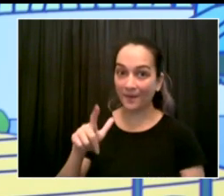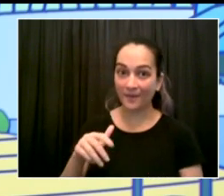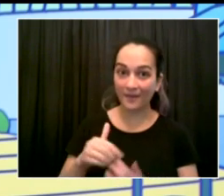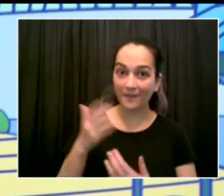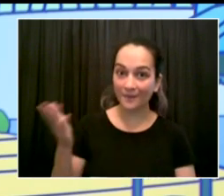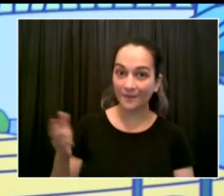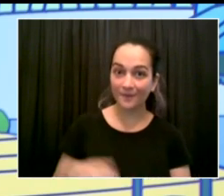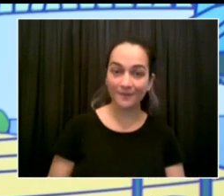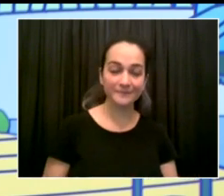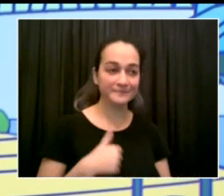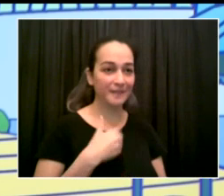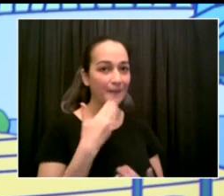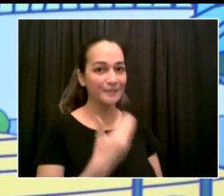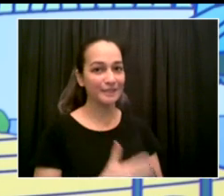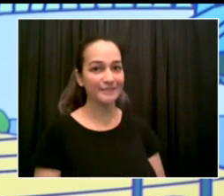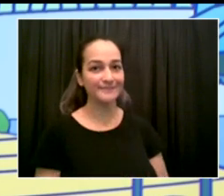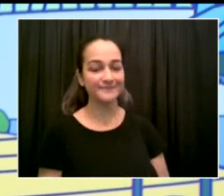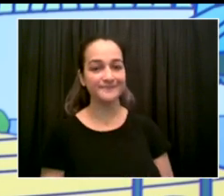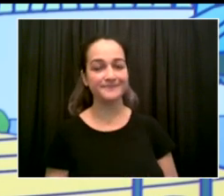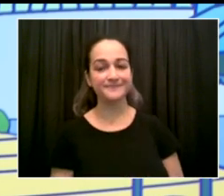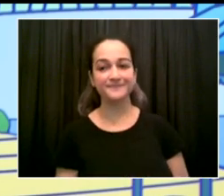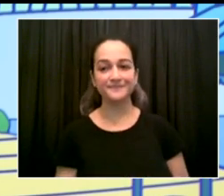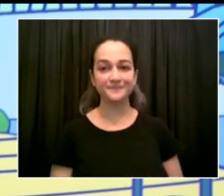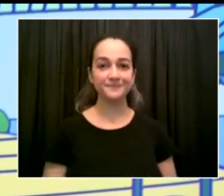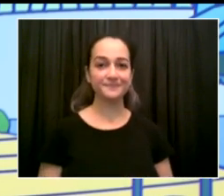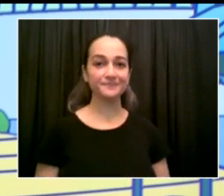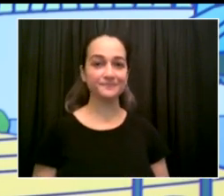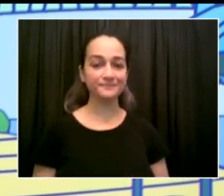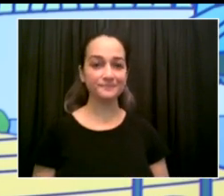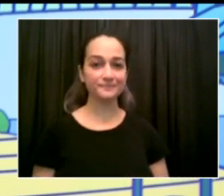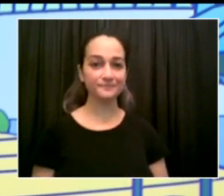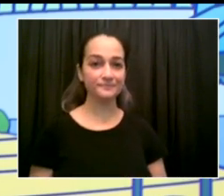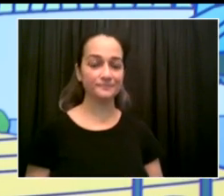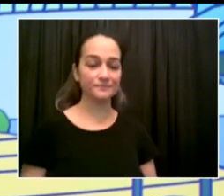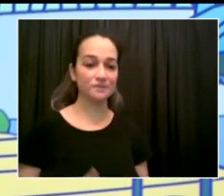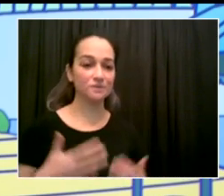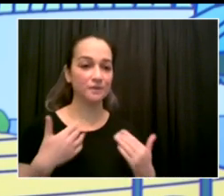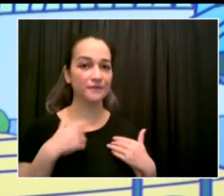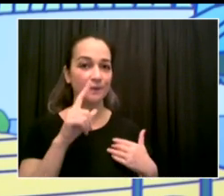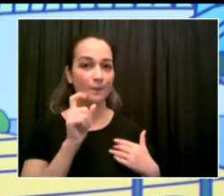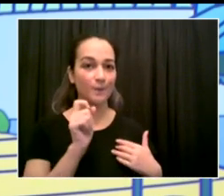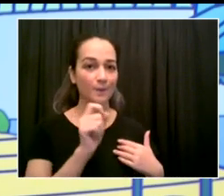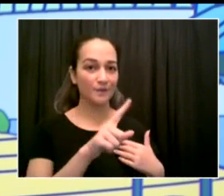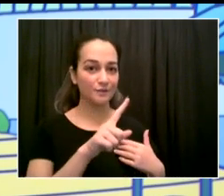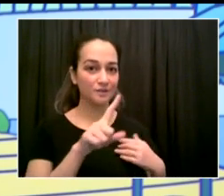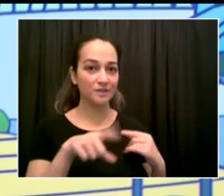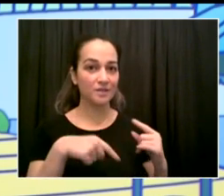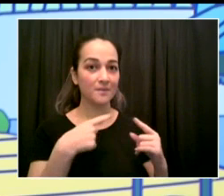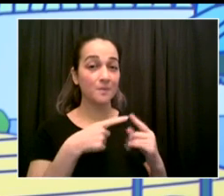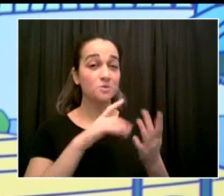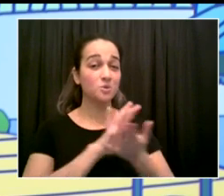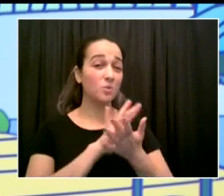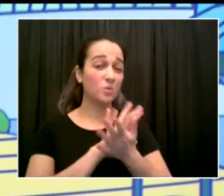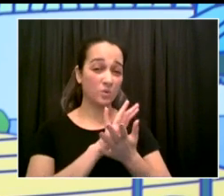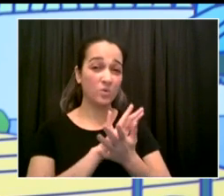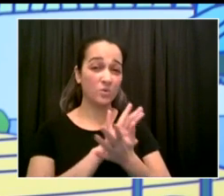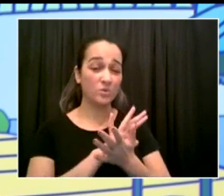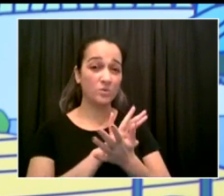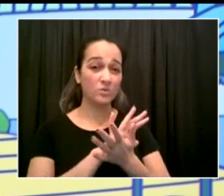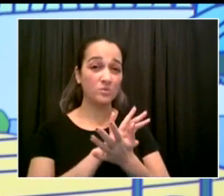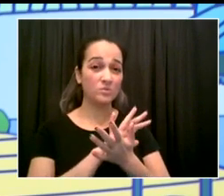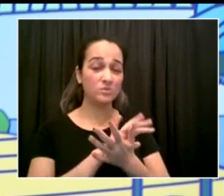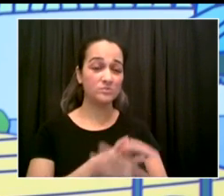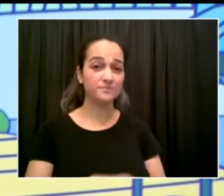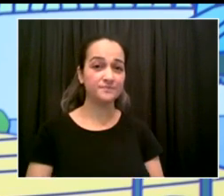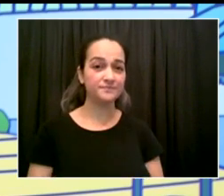as it relates to the COVID procedures this year, with building closures, it's going to be determined